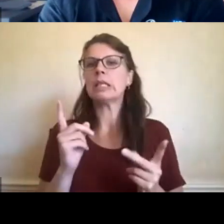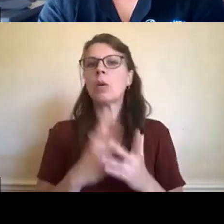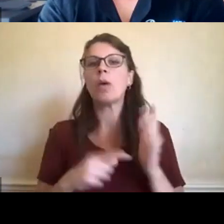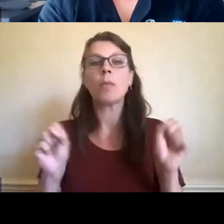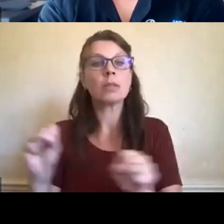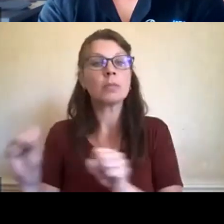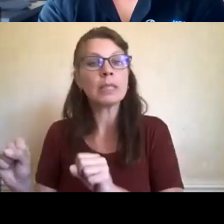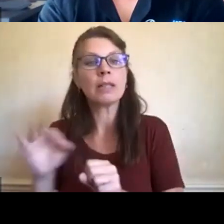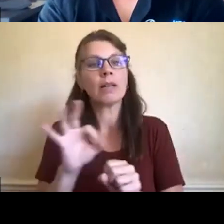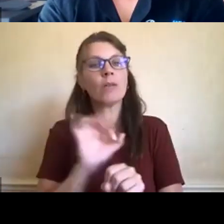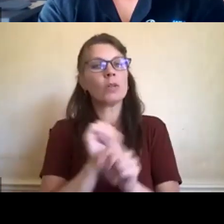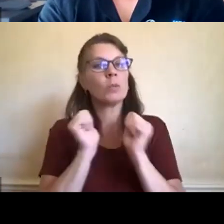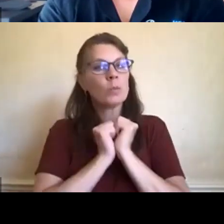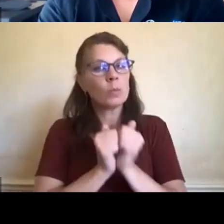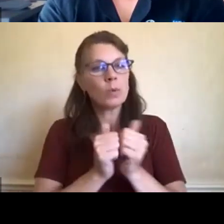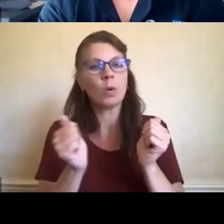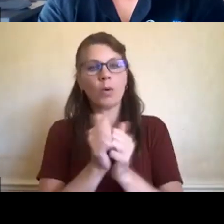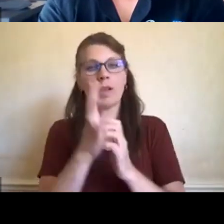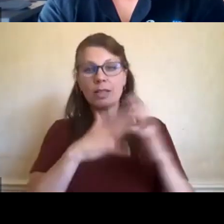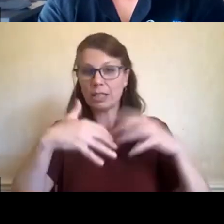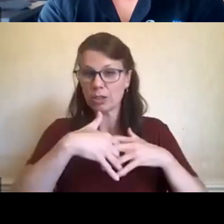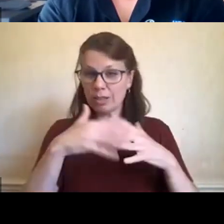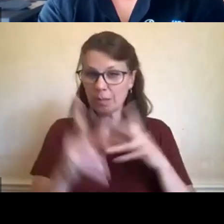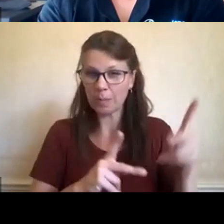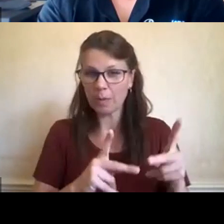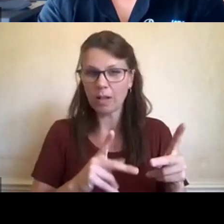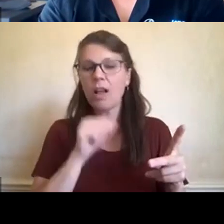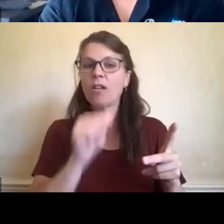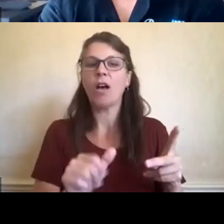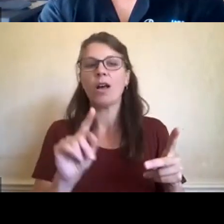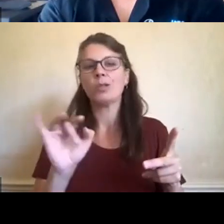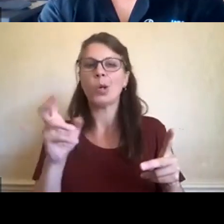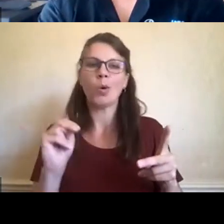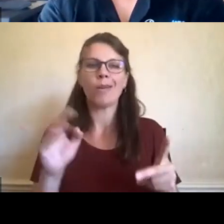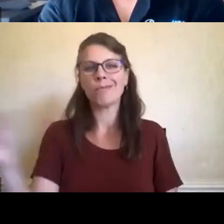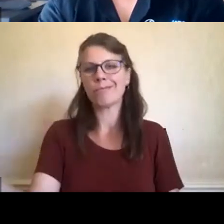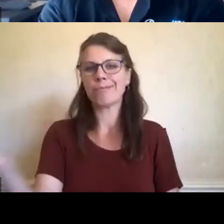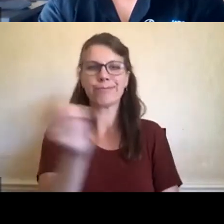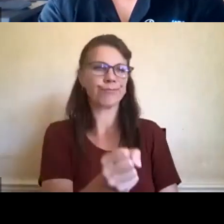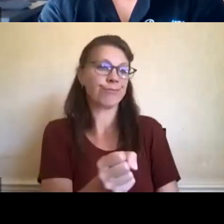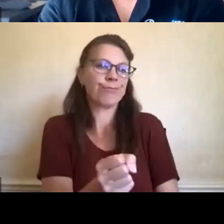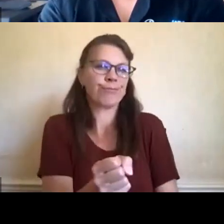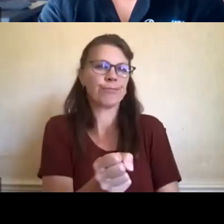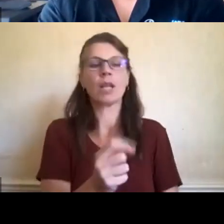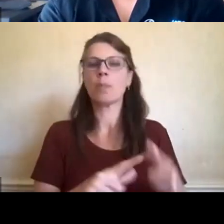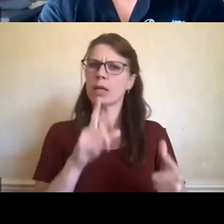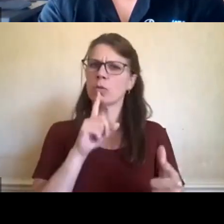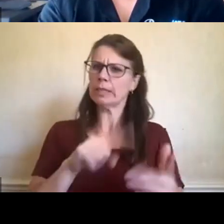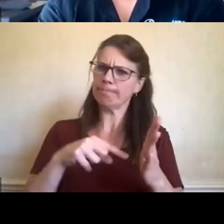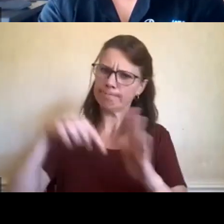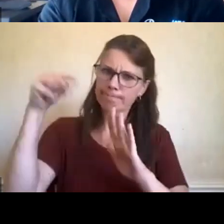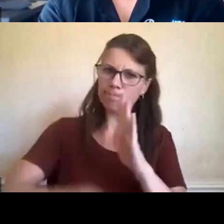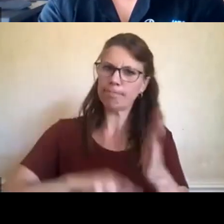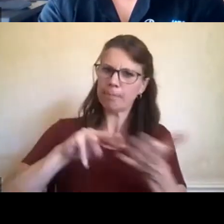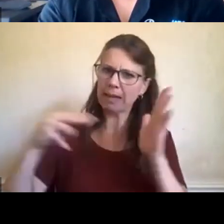really make that a priority of building that meaningful partnership and meaningful relationship, um, with indigenous